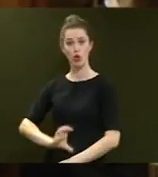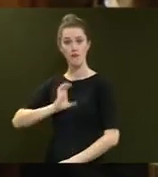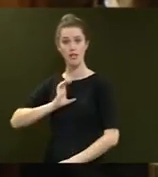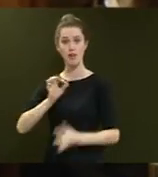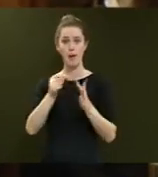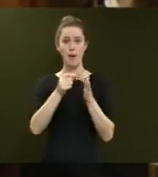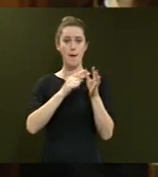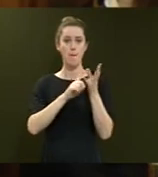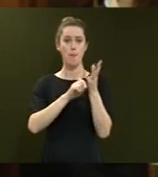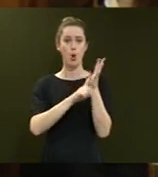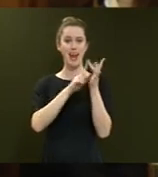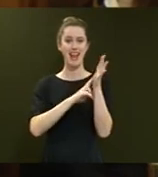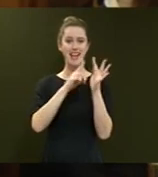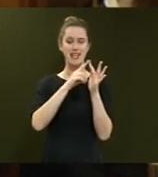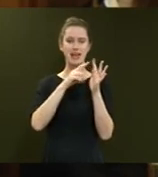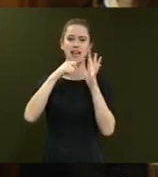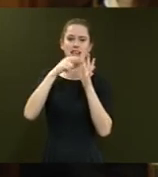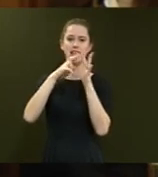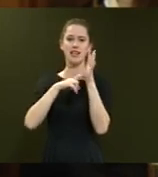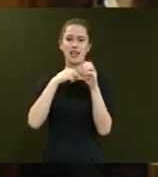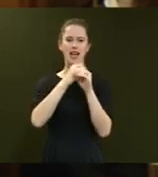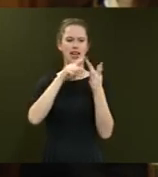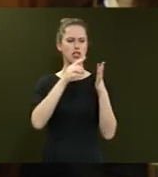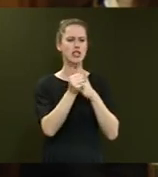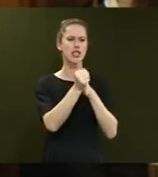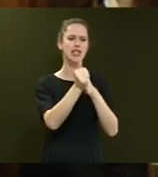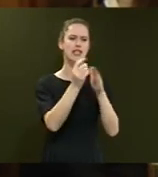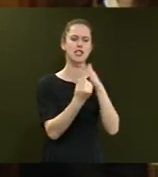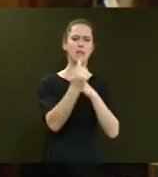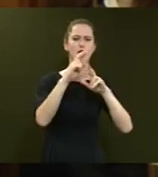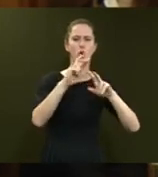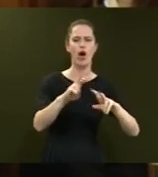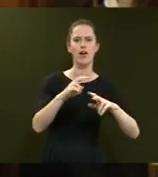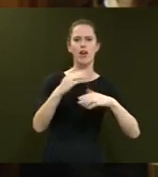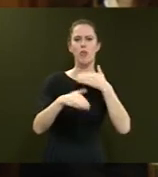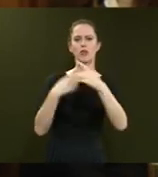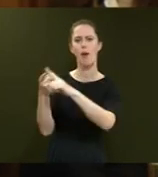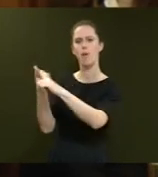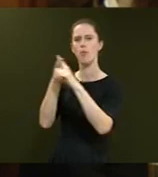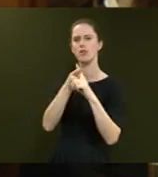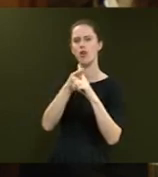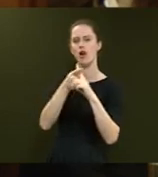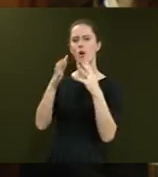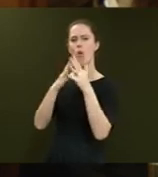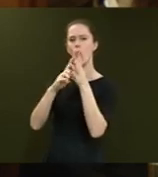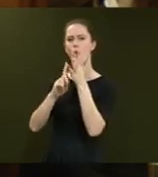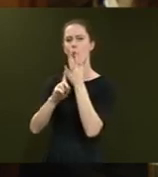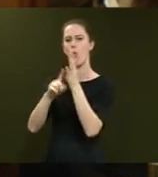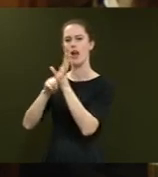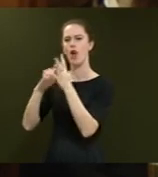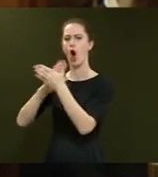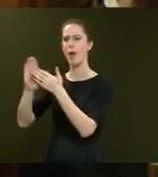Pauline Kingie leading the independent inquiry into the process around the appointment of Mr Wally Homaha as Deputy Commissioner of Police?